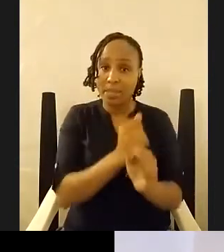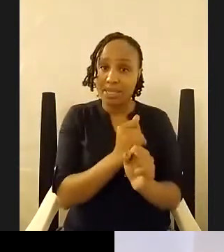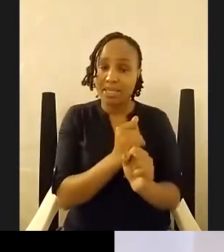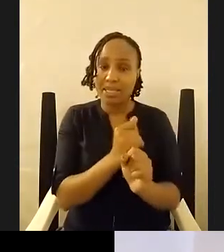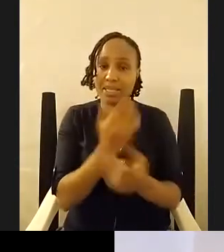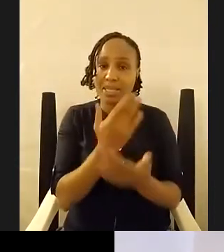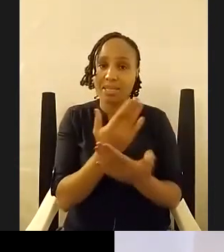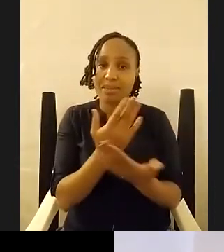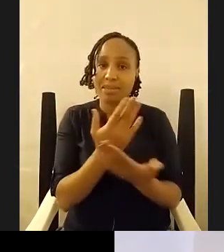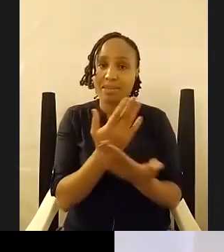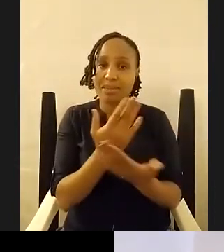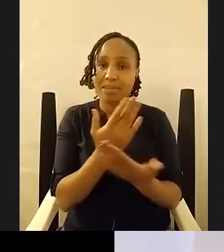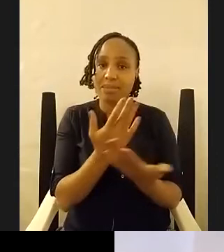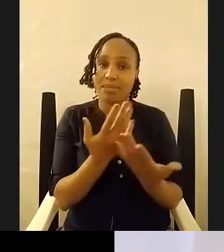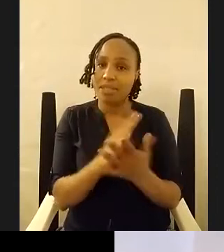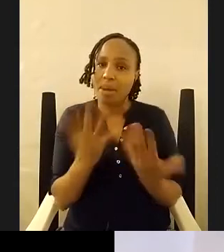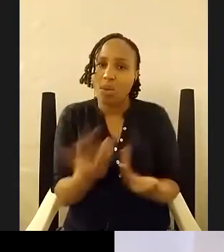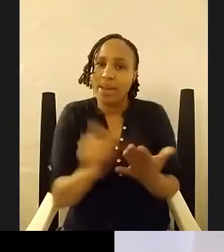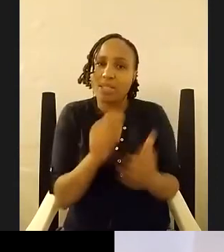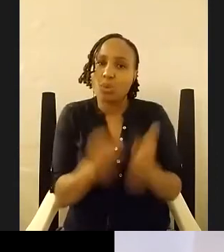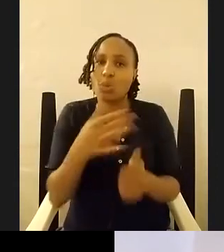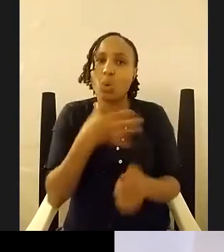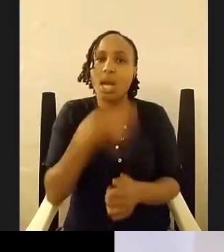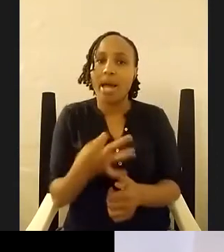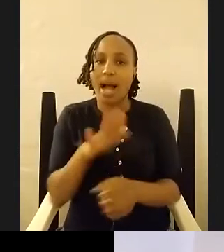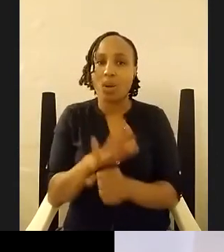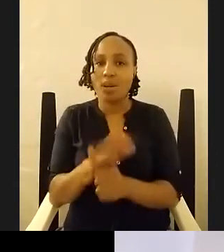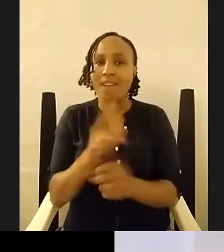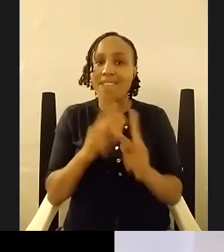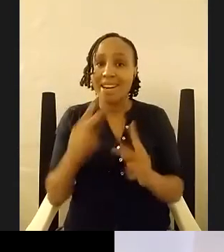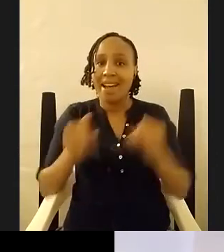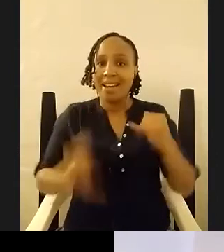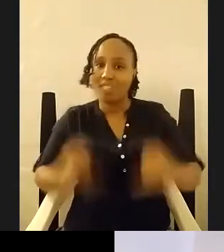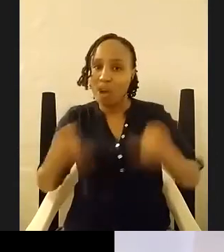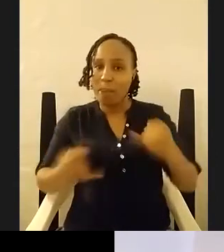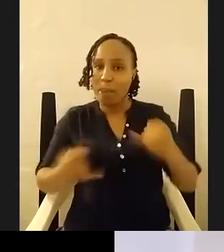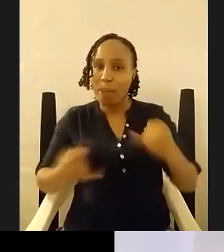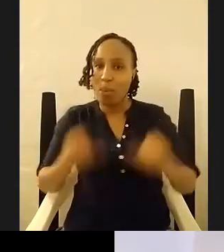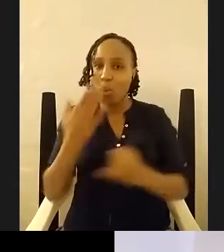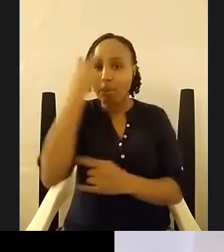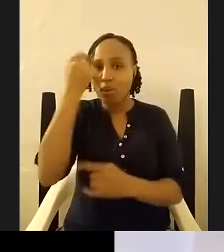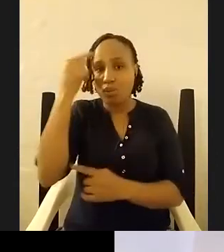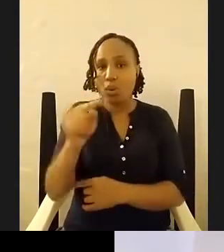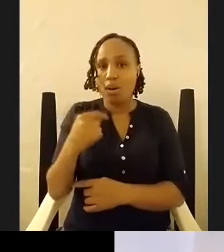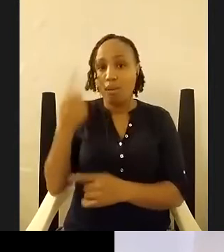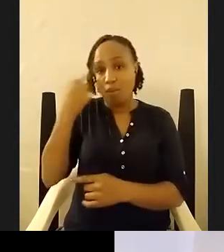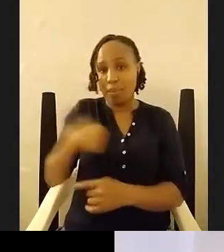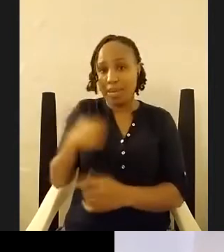a lot very enjoyable because for you it i guess for me as a reader it never matters whether the work is